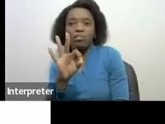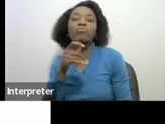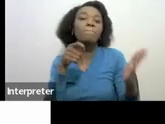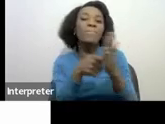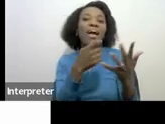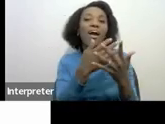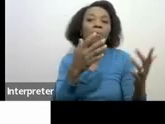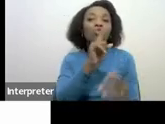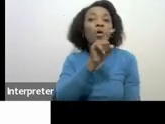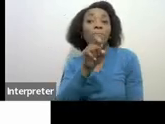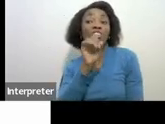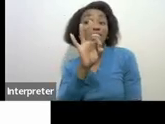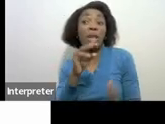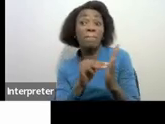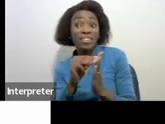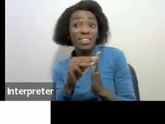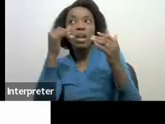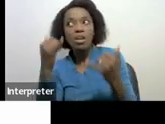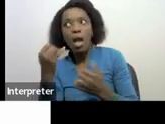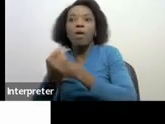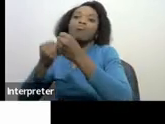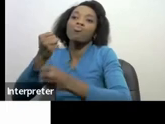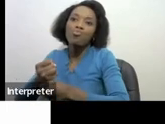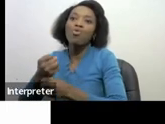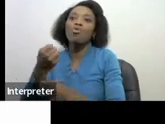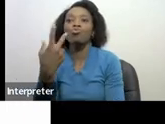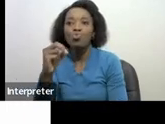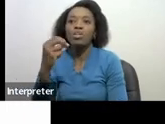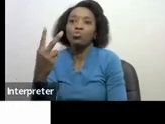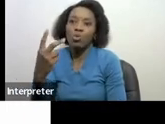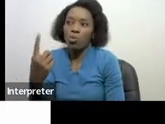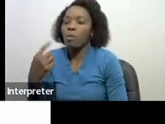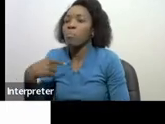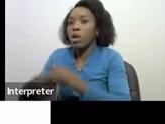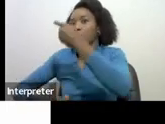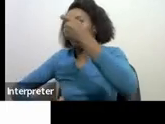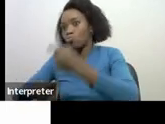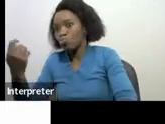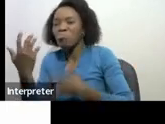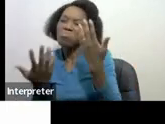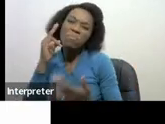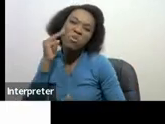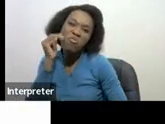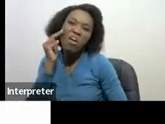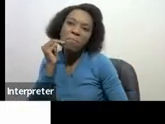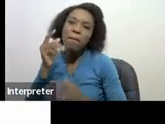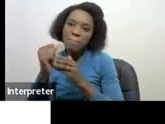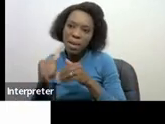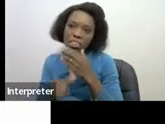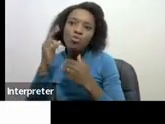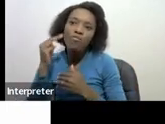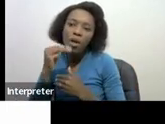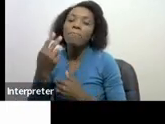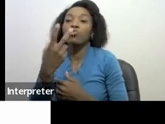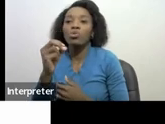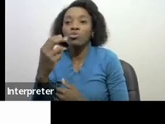then now coming 2021 you decided to sell your house and then it was sold in November 2021 so now